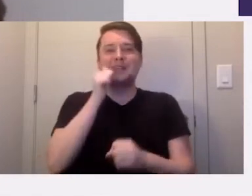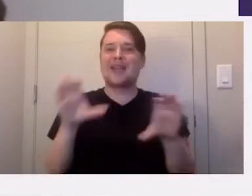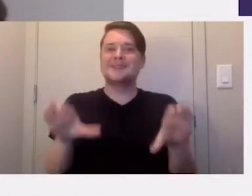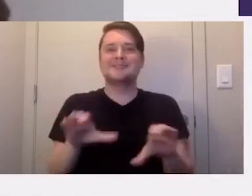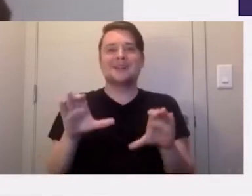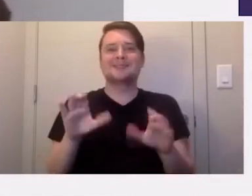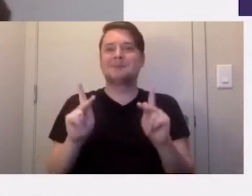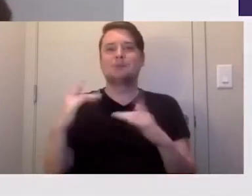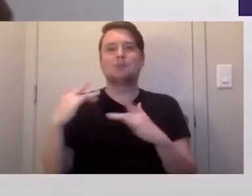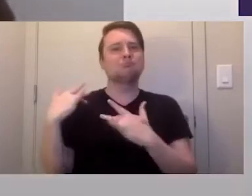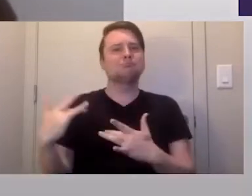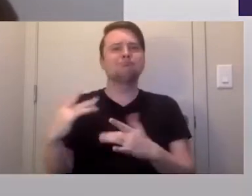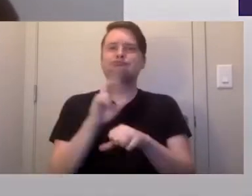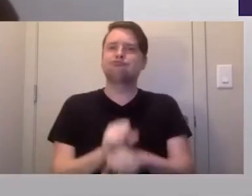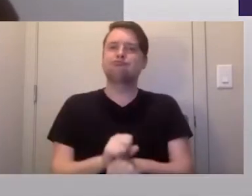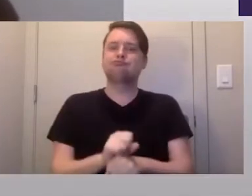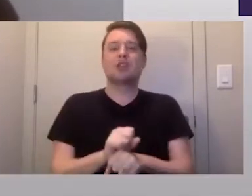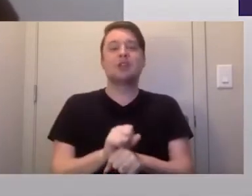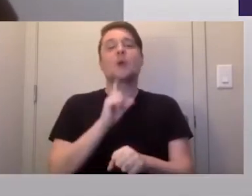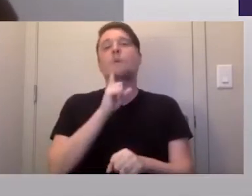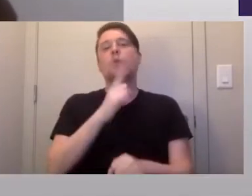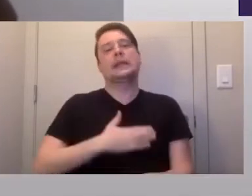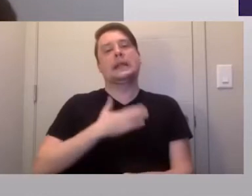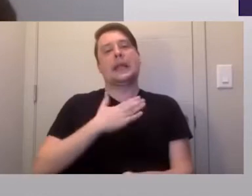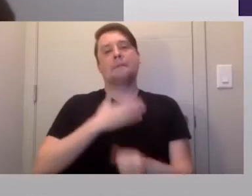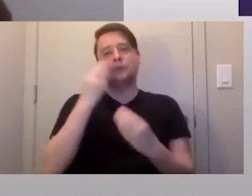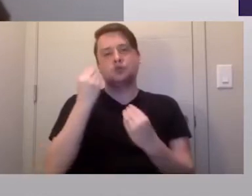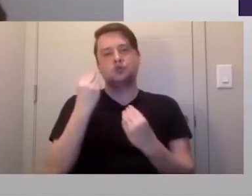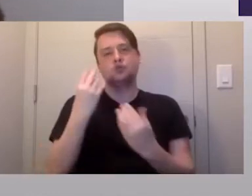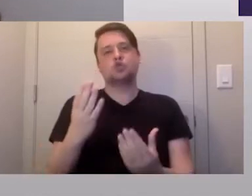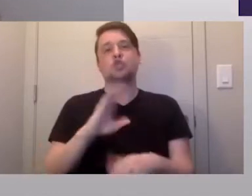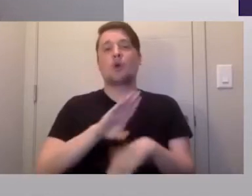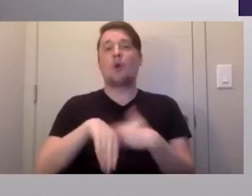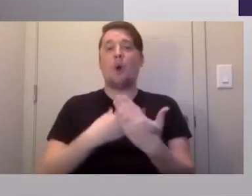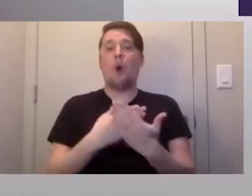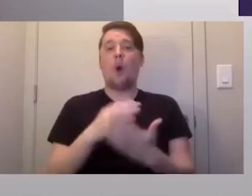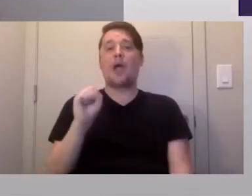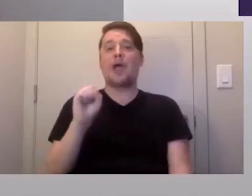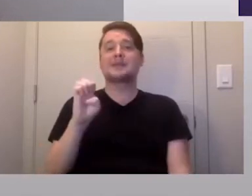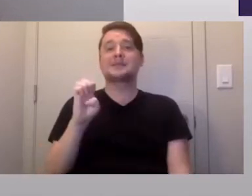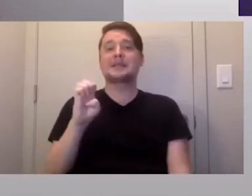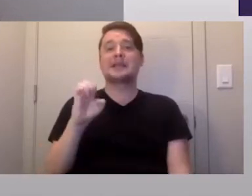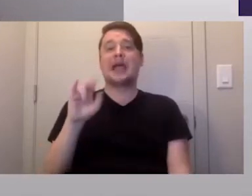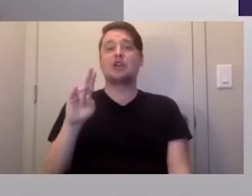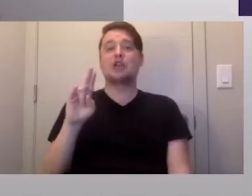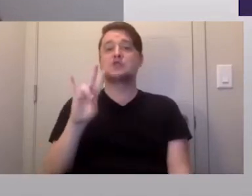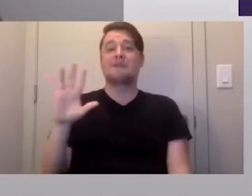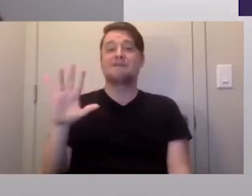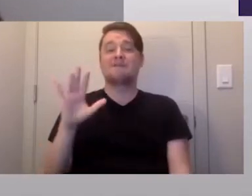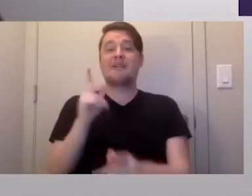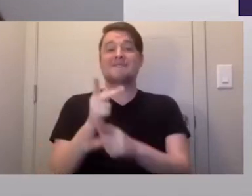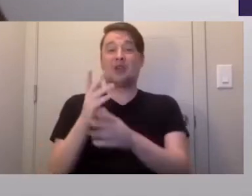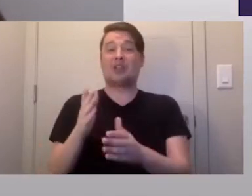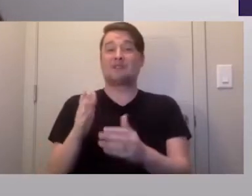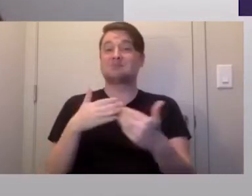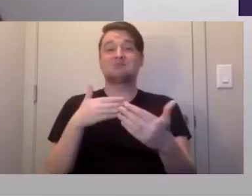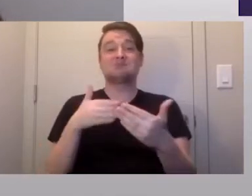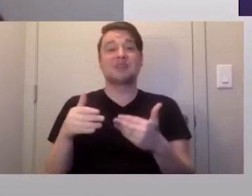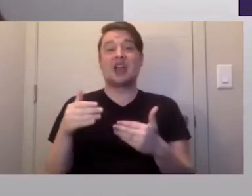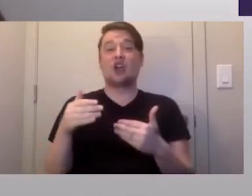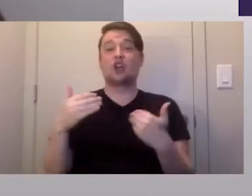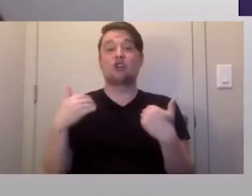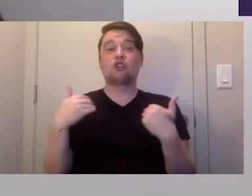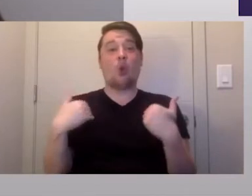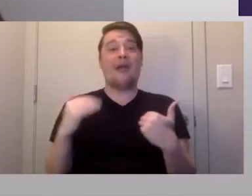people are used to doing. So I'm really happy to share that all SEIU 775 caregivers, even those who are not